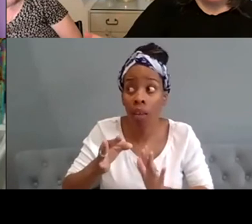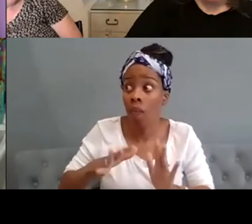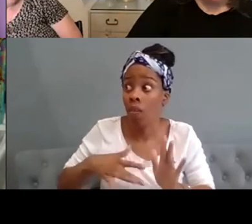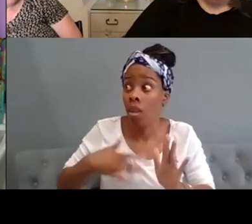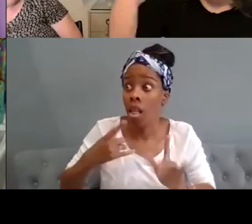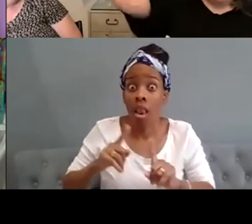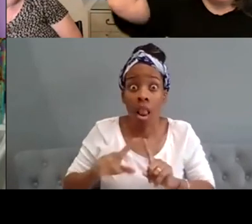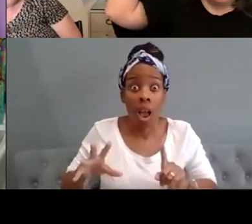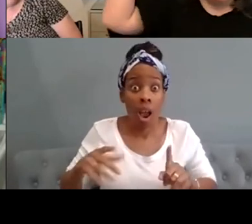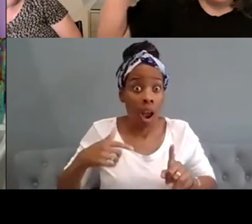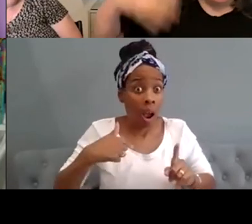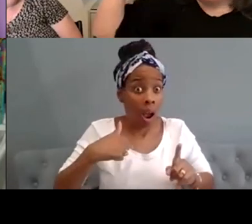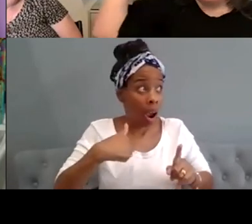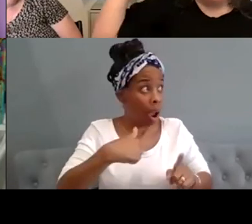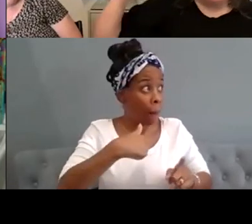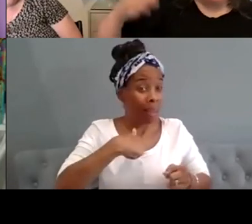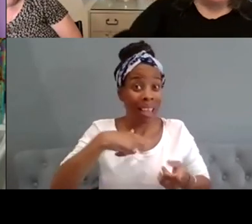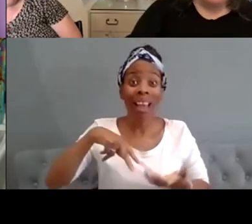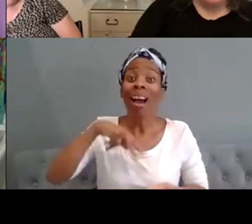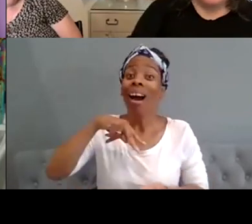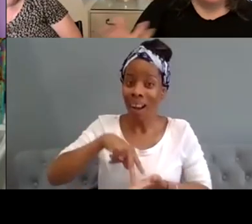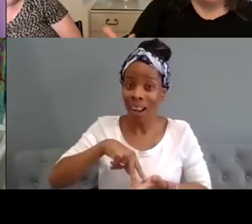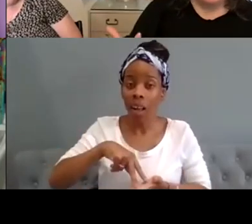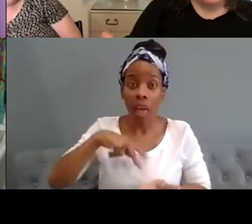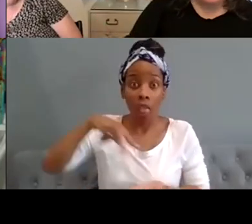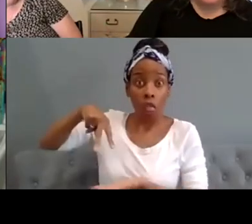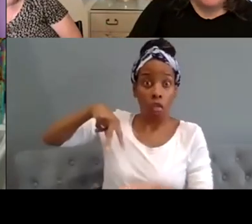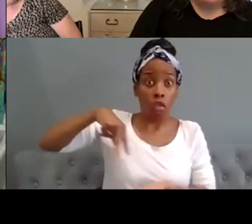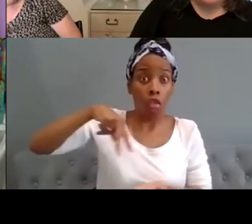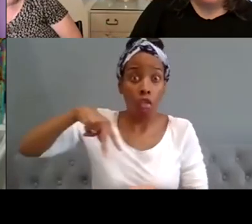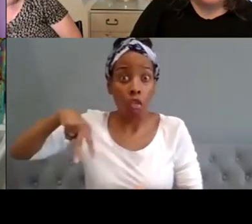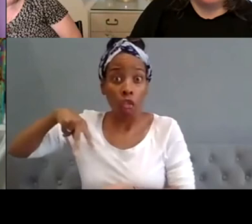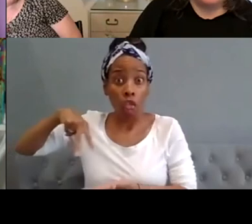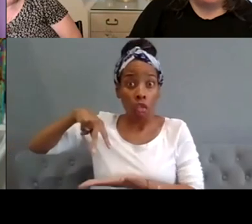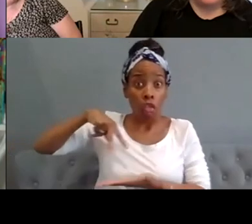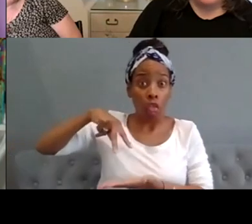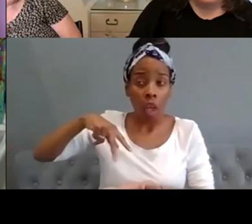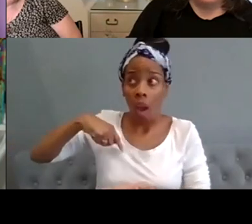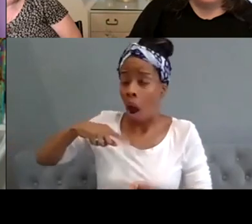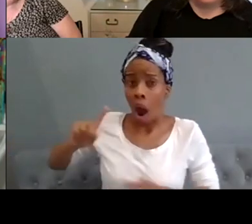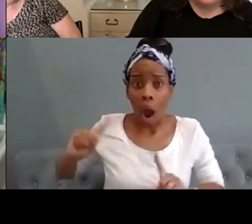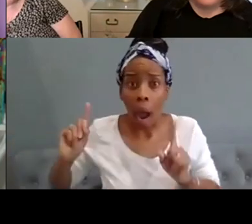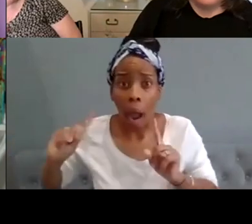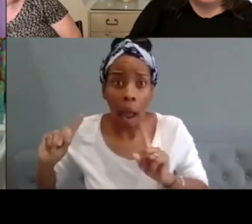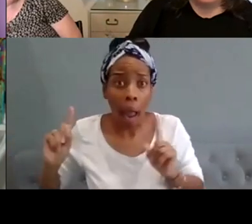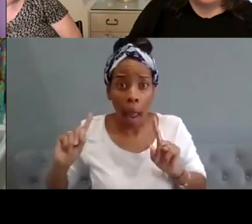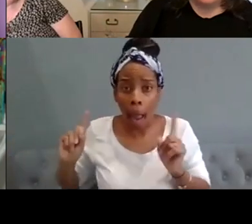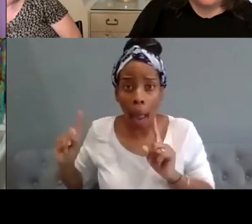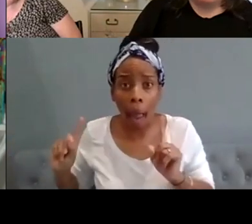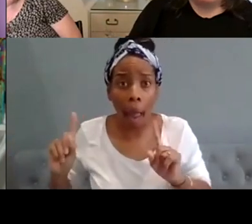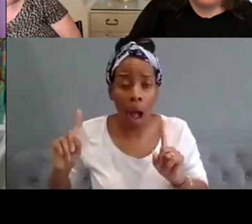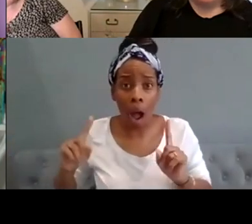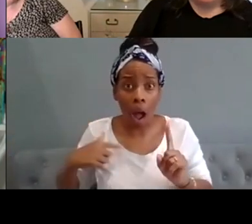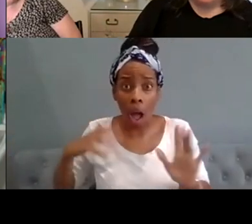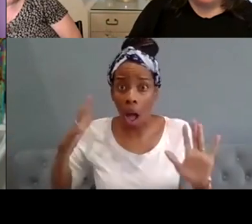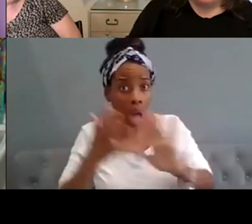literally just bopped the shelf and everything fell off and broke and i have and i had to repair it and put it all back on again and that